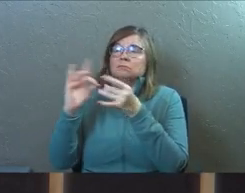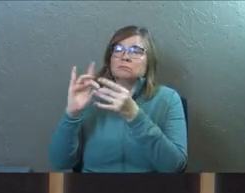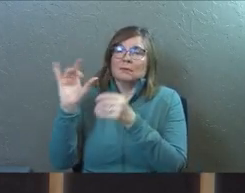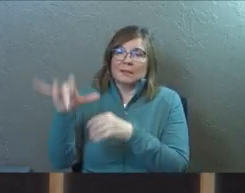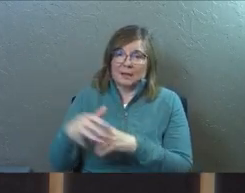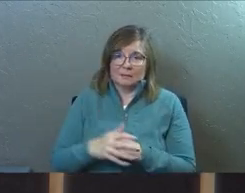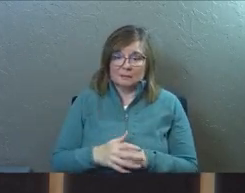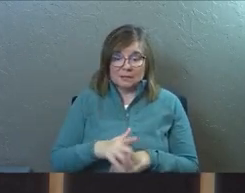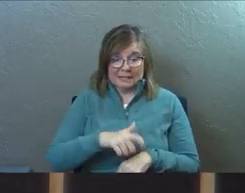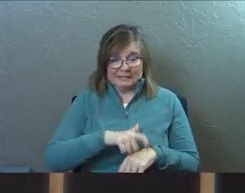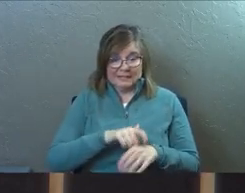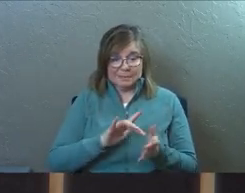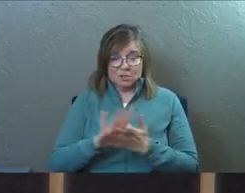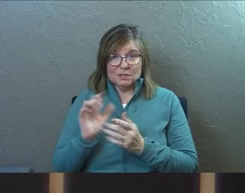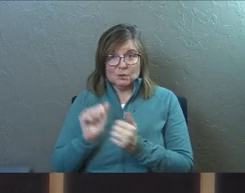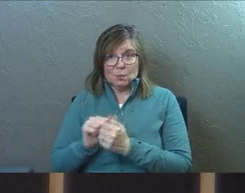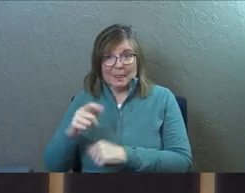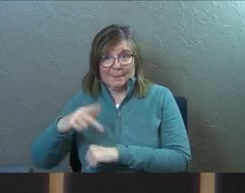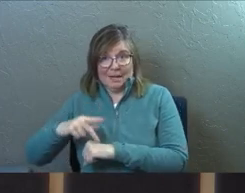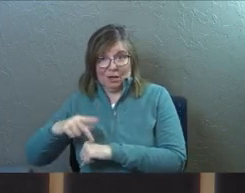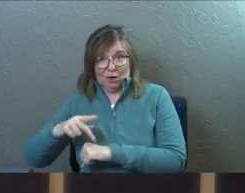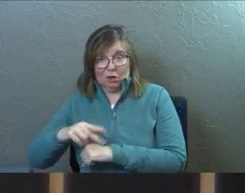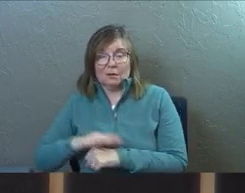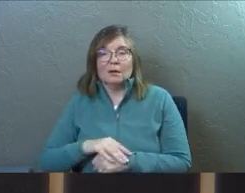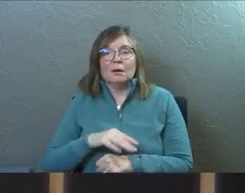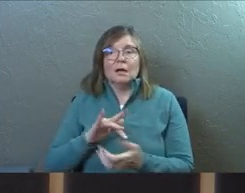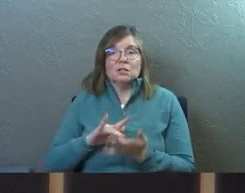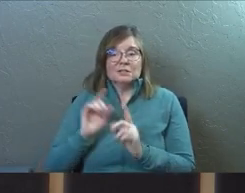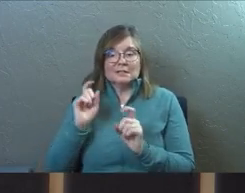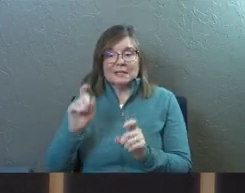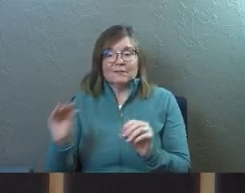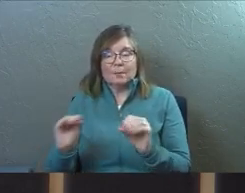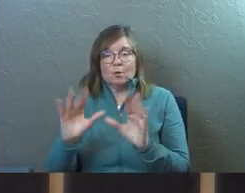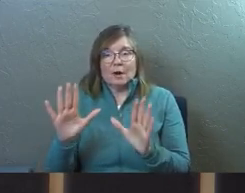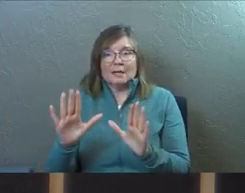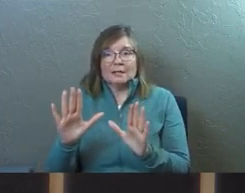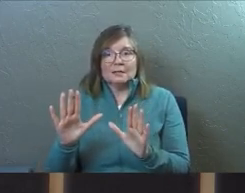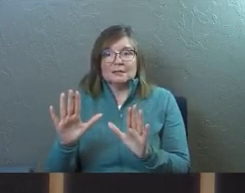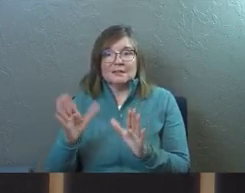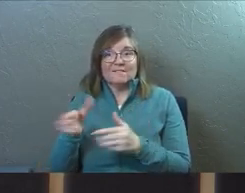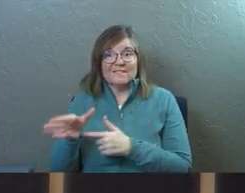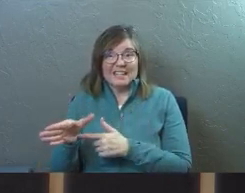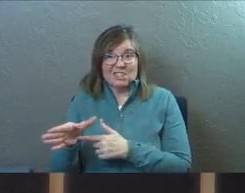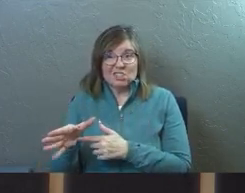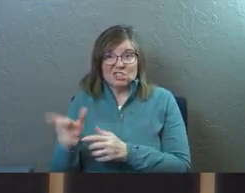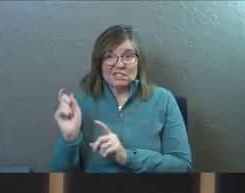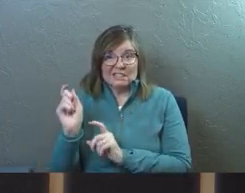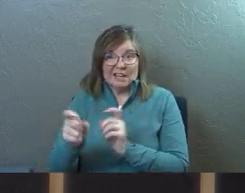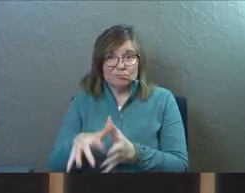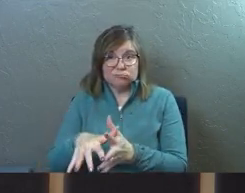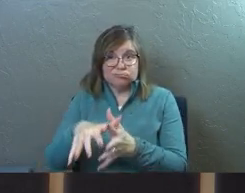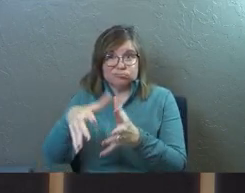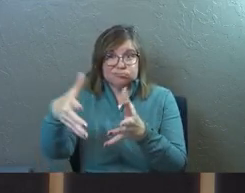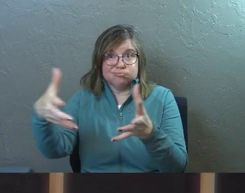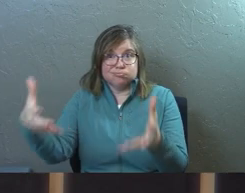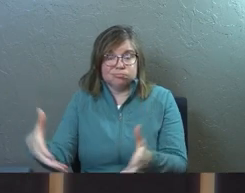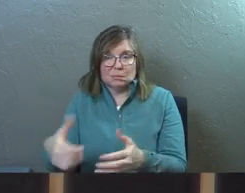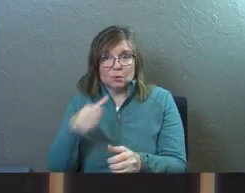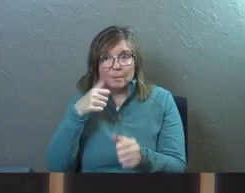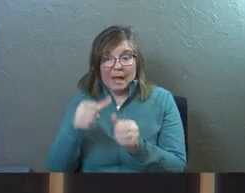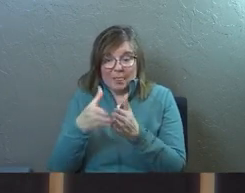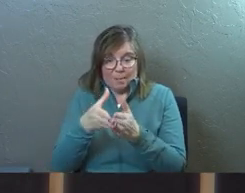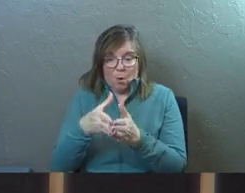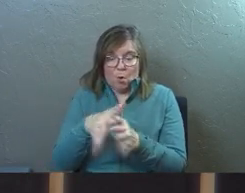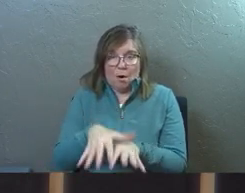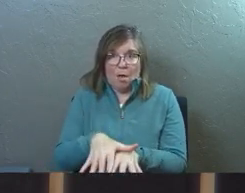There's a time when Jesus is with Peter, and Jesus gives him a miraculous catch of fish. Do you remember that? And his